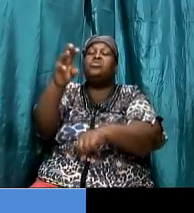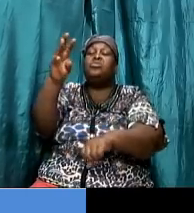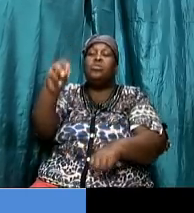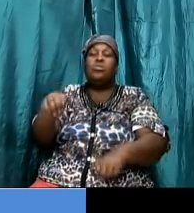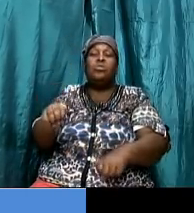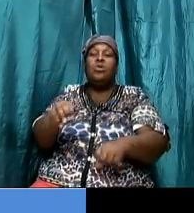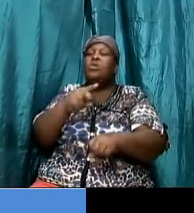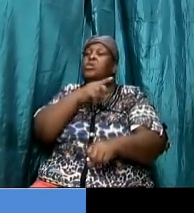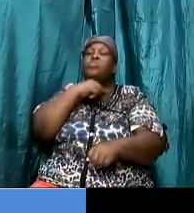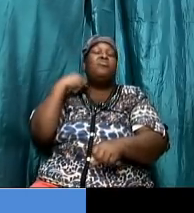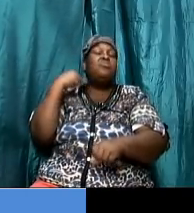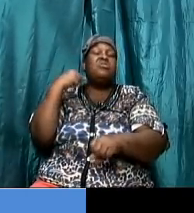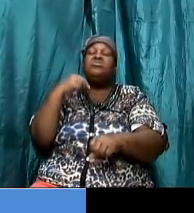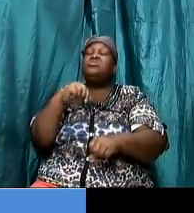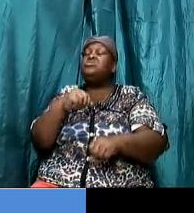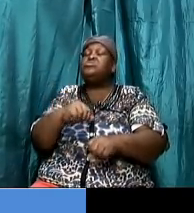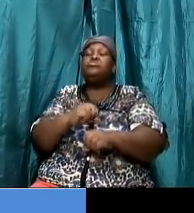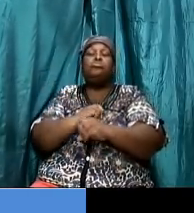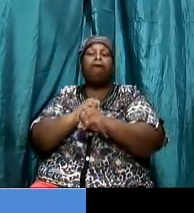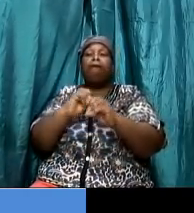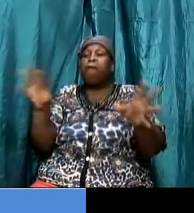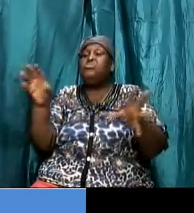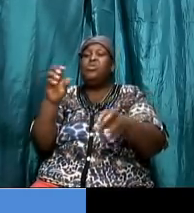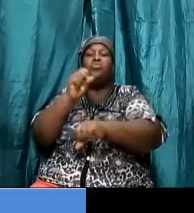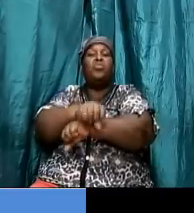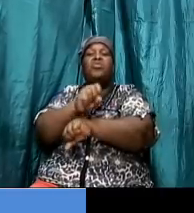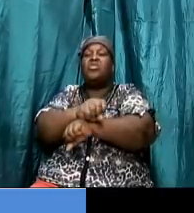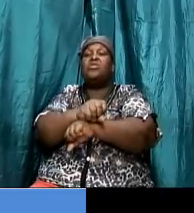the priest could not work thirdly